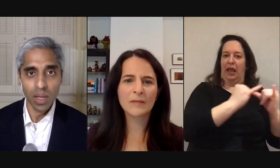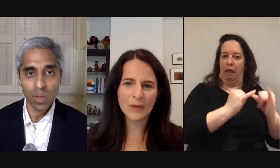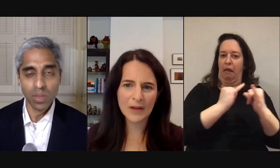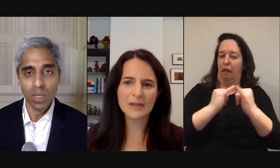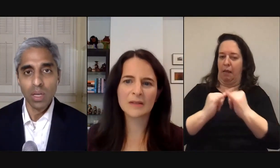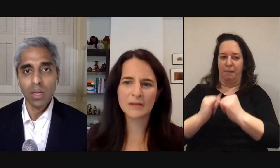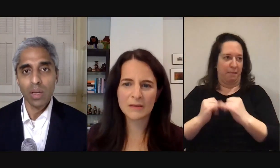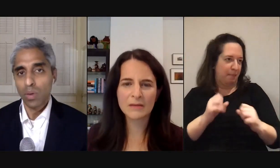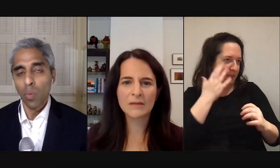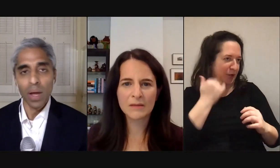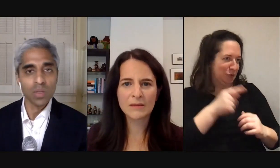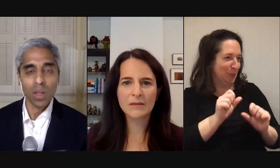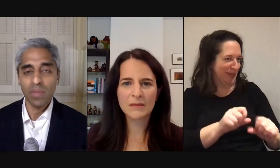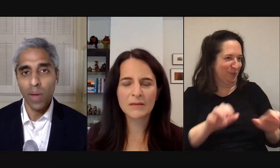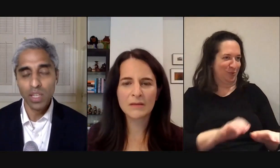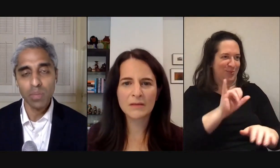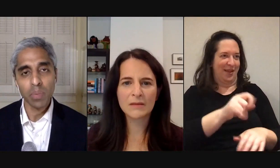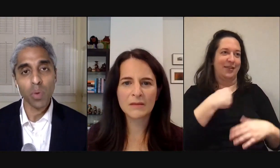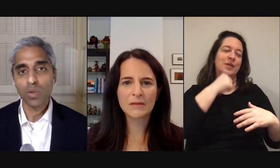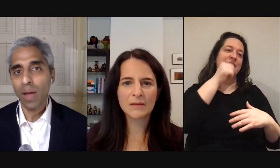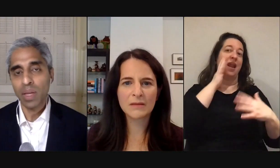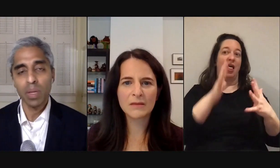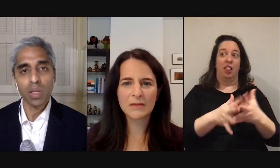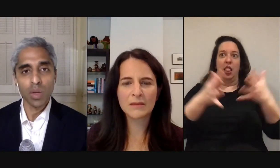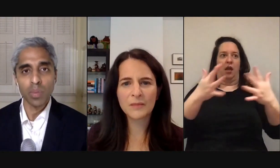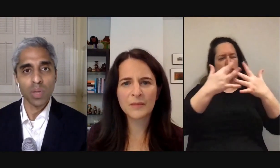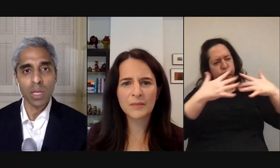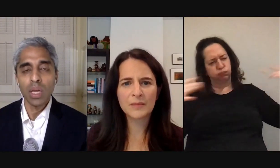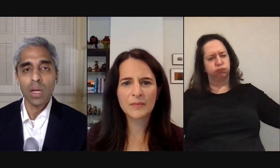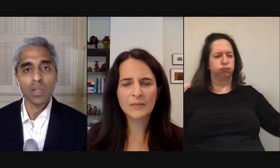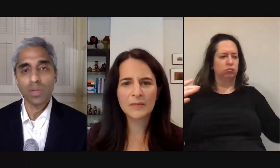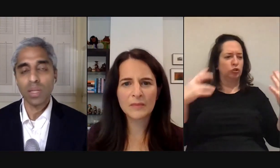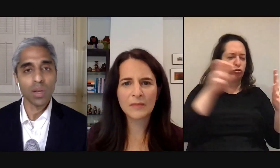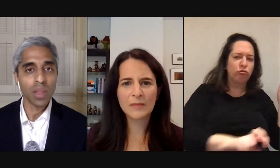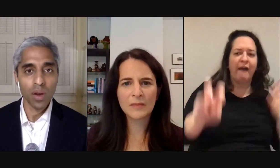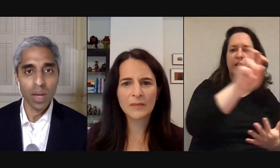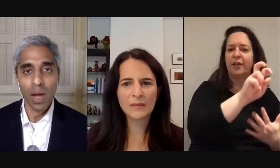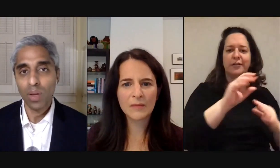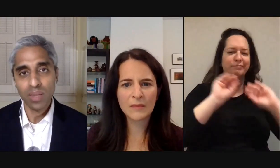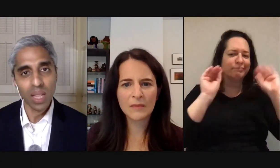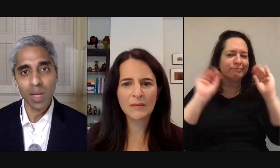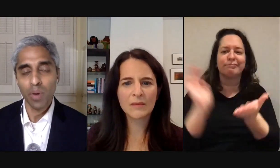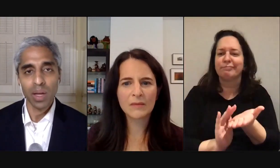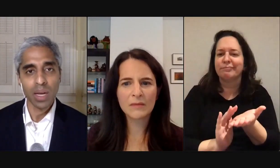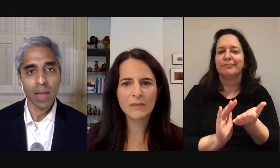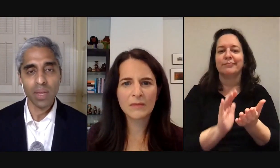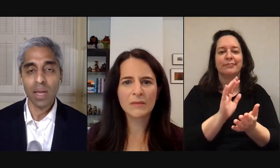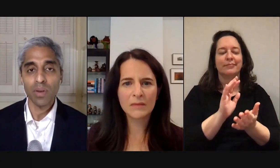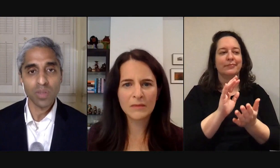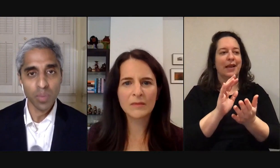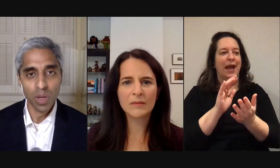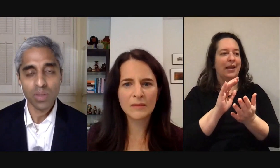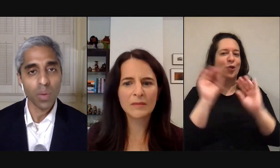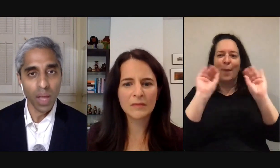and there wasn't you know a wide swath of interaction people weren't traveling you know between countries to the degree they are now and settling abroad and